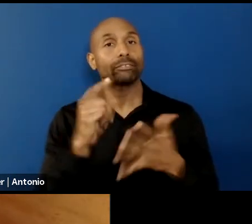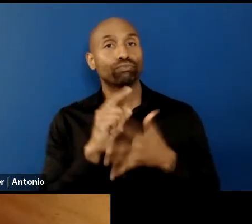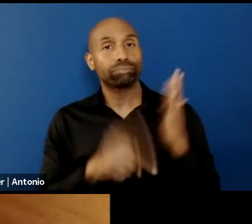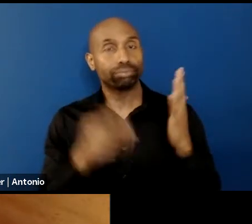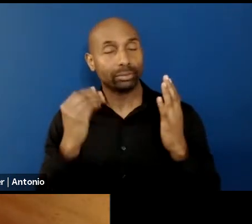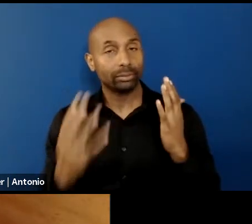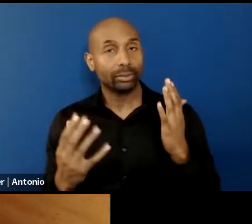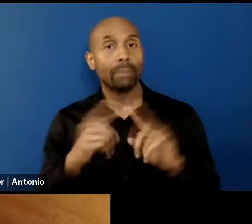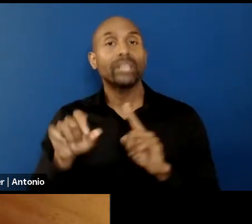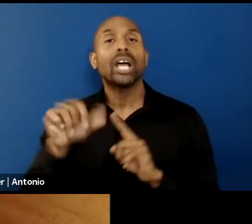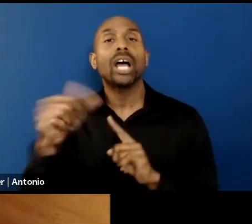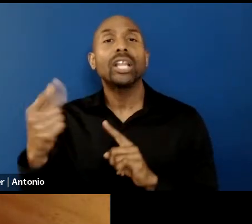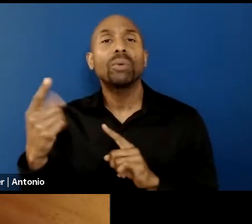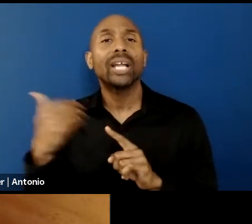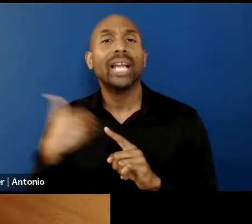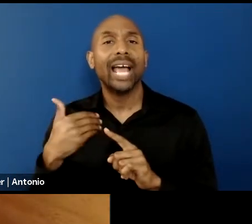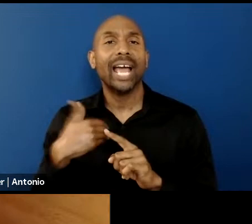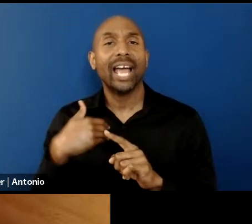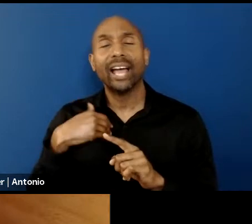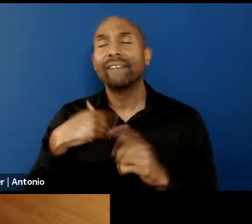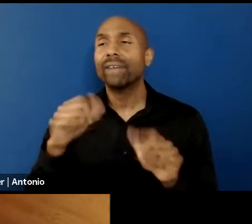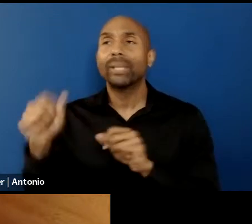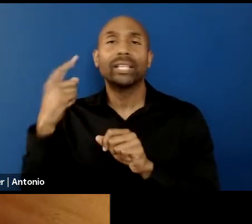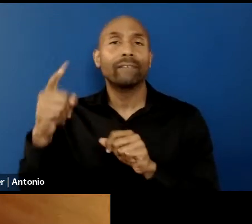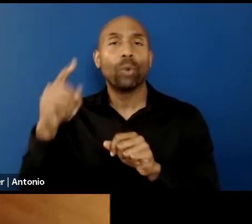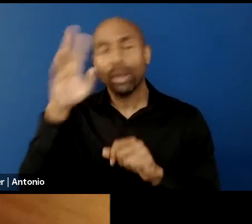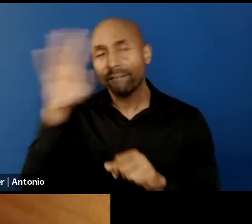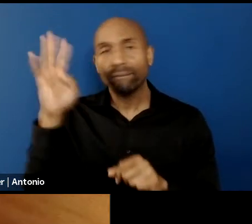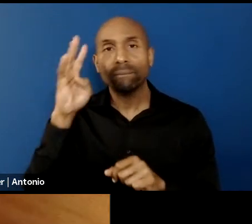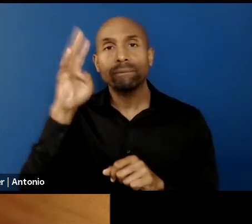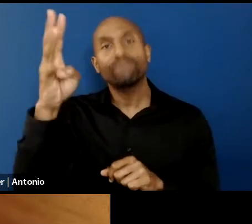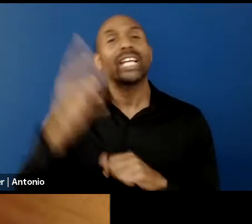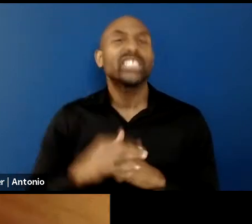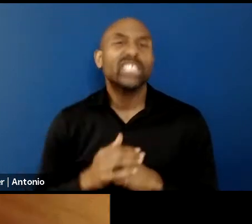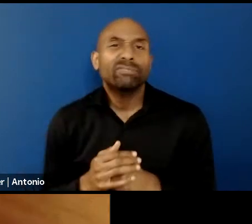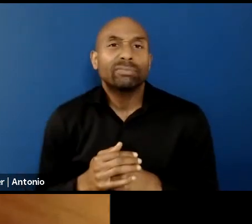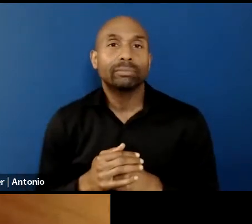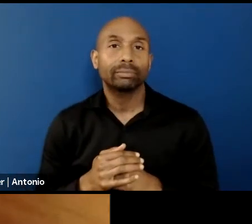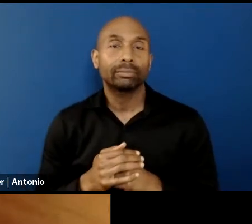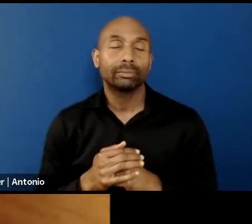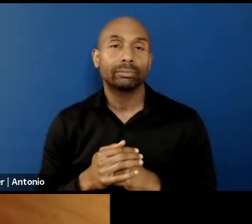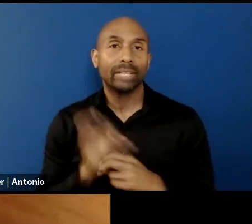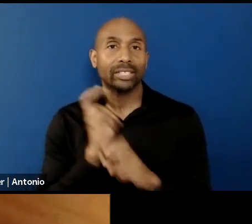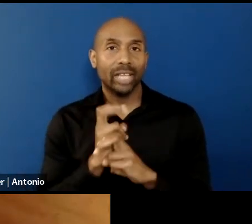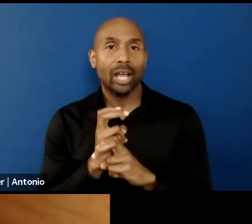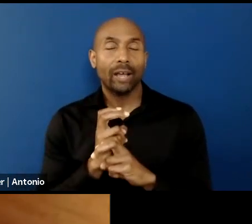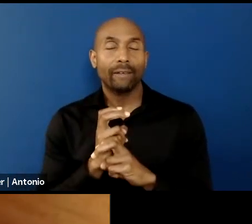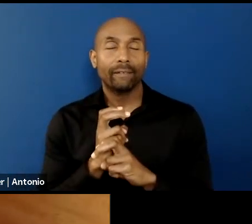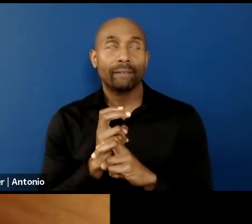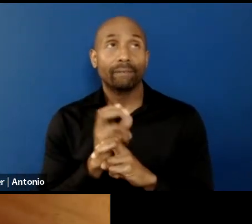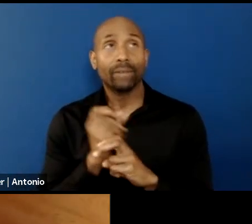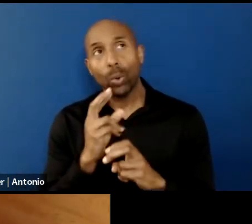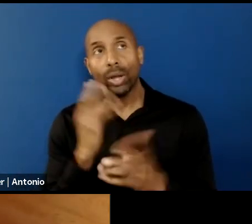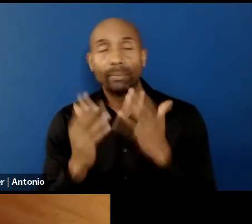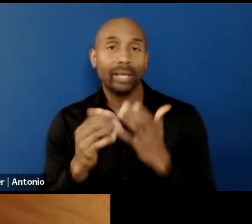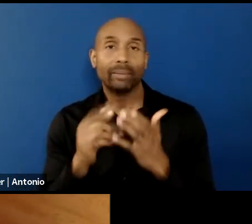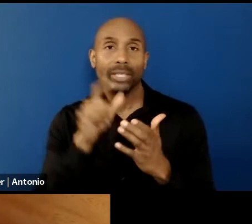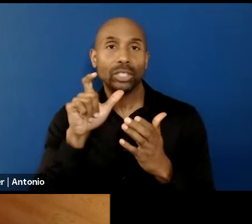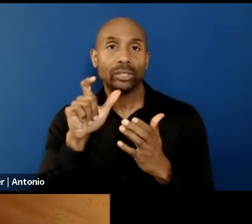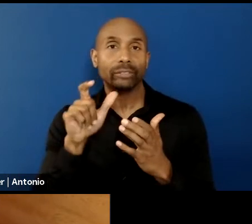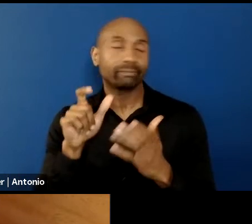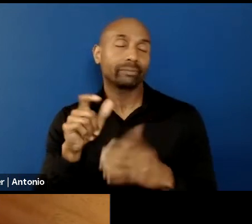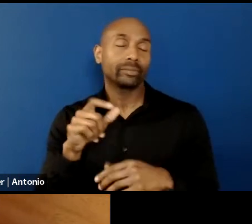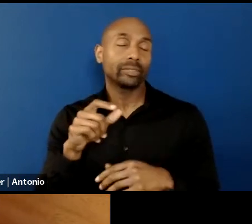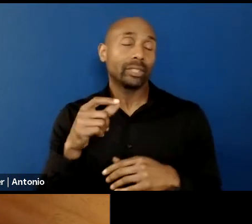has a fictional potential that can unfold. And it's very difficult. Or maybe you shouldn't tell apart